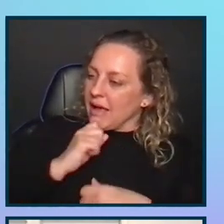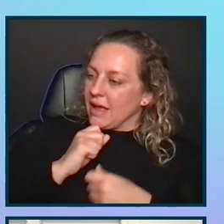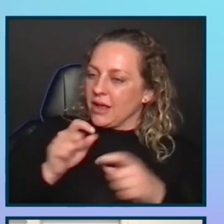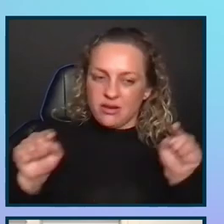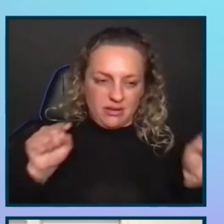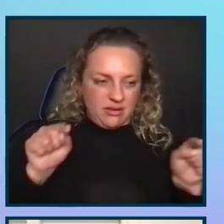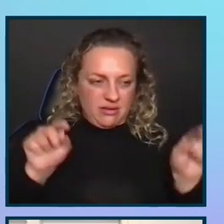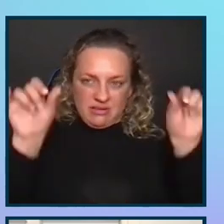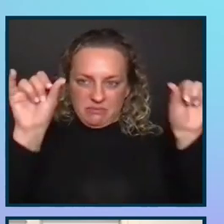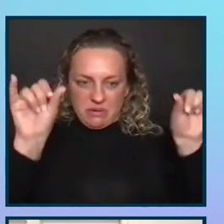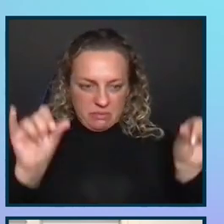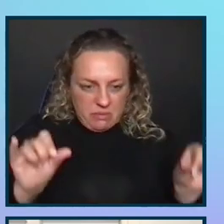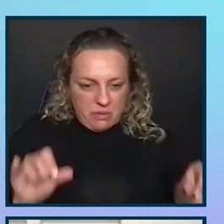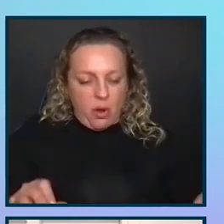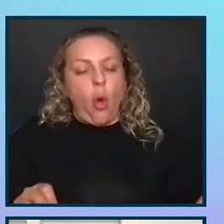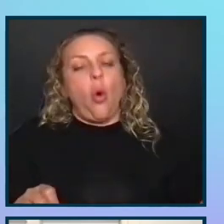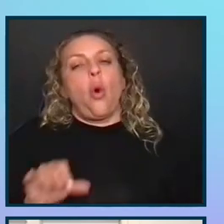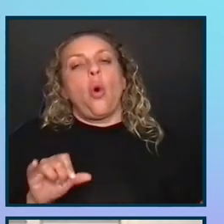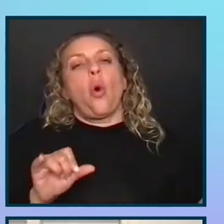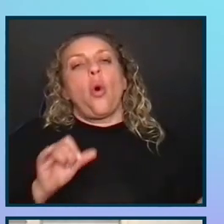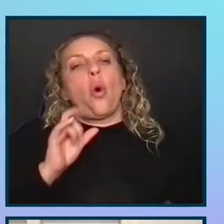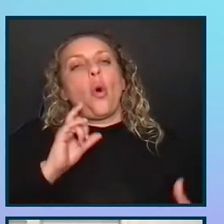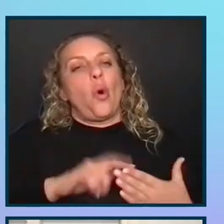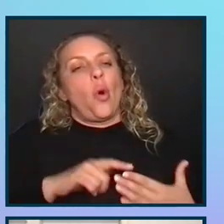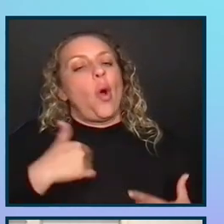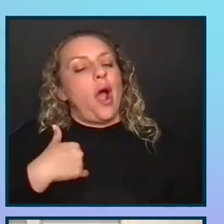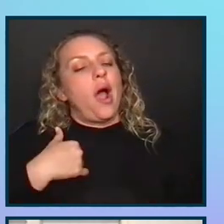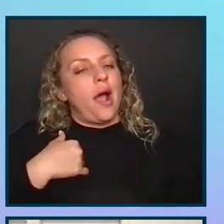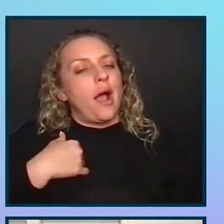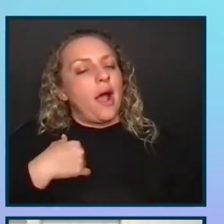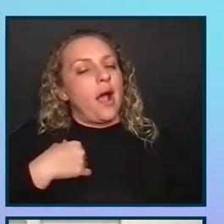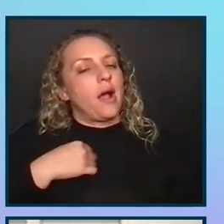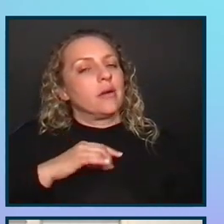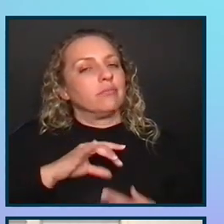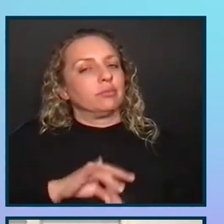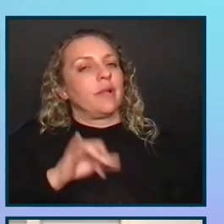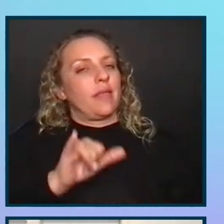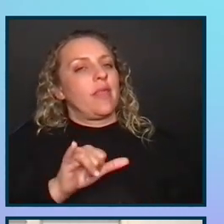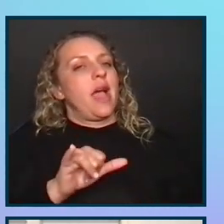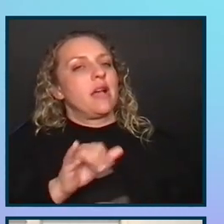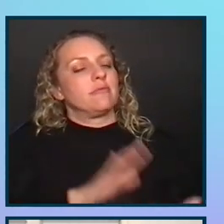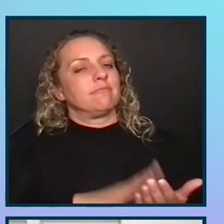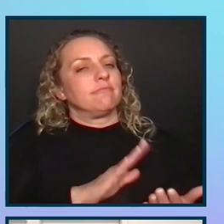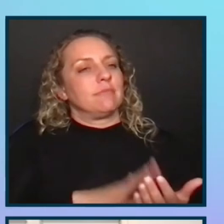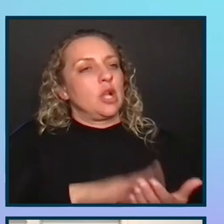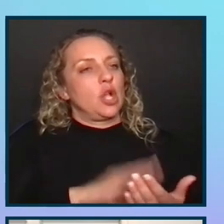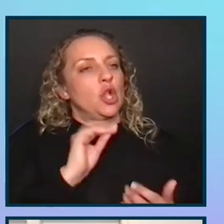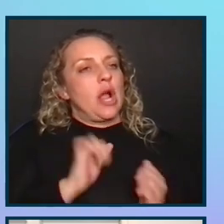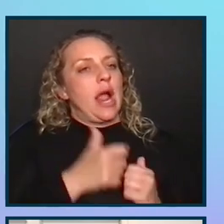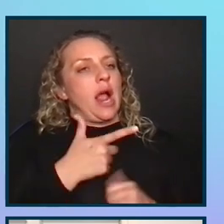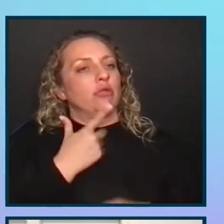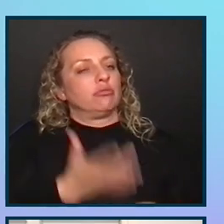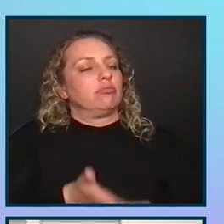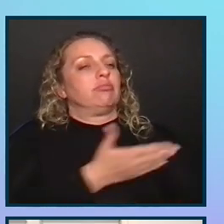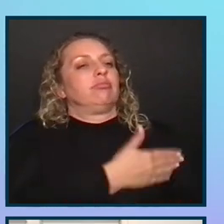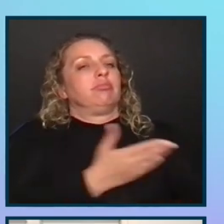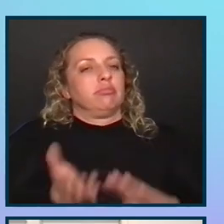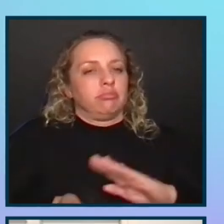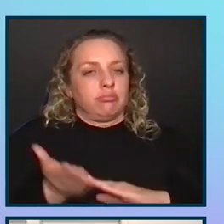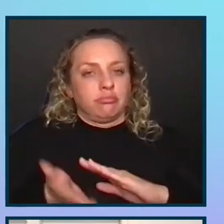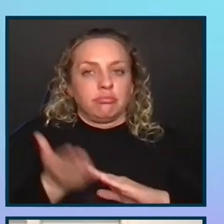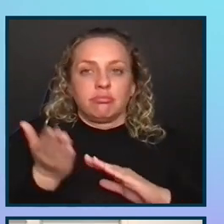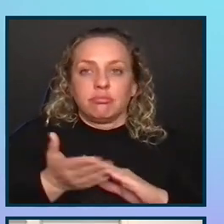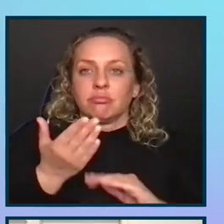differences between those two. And I do credit it to trying to learn how to be able to make these things more efficient. So